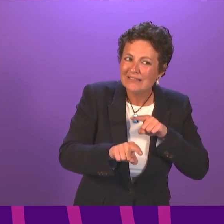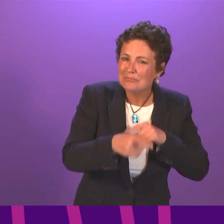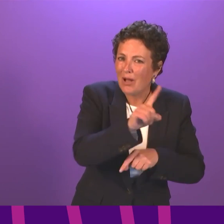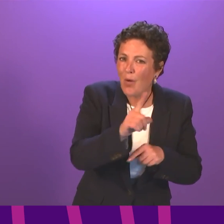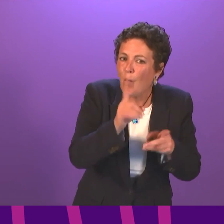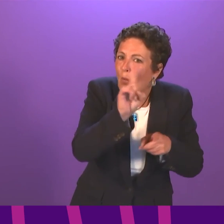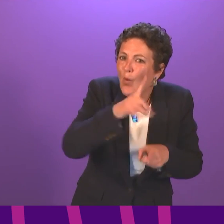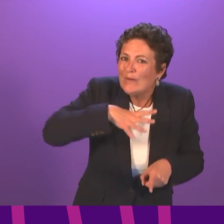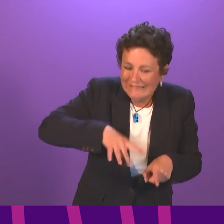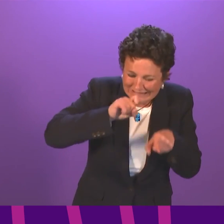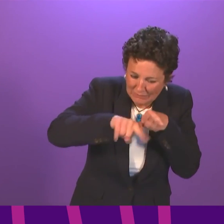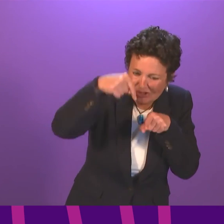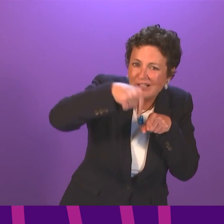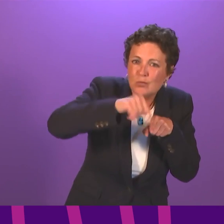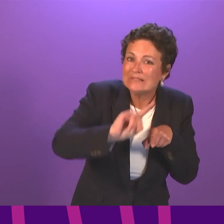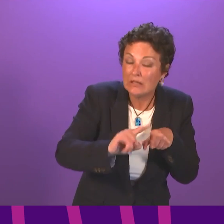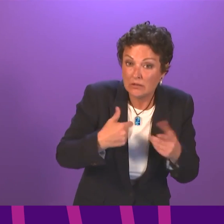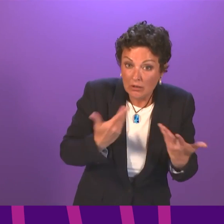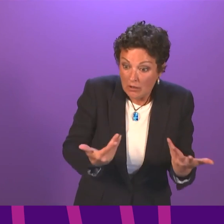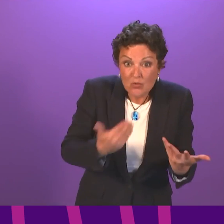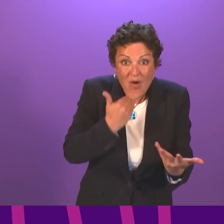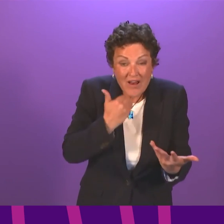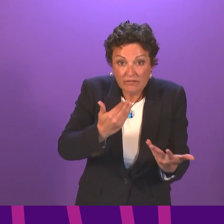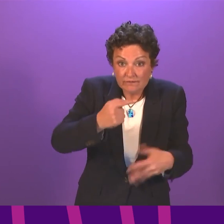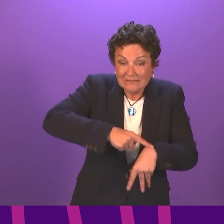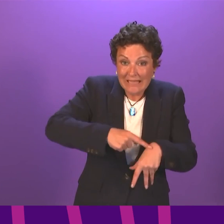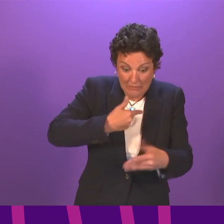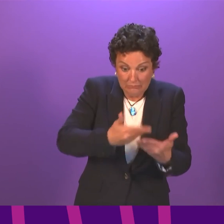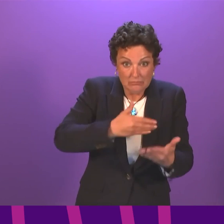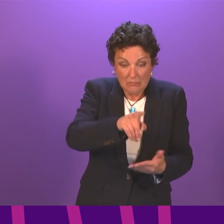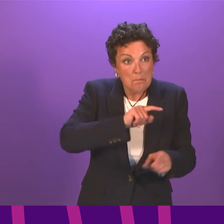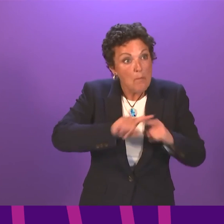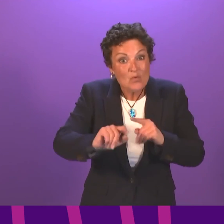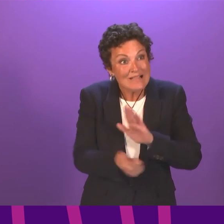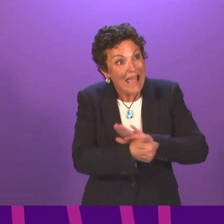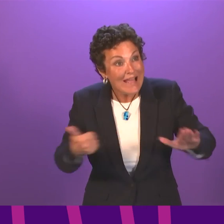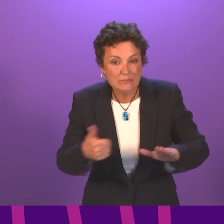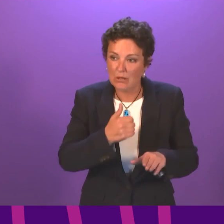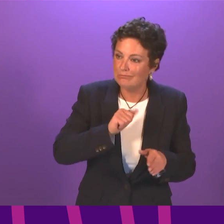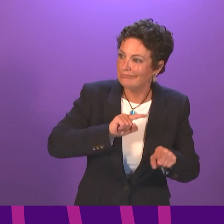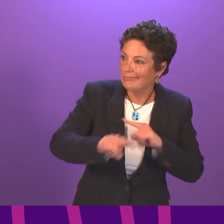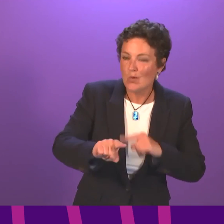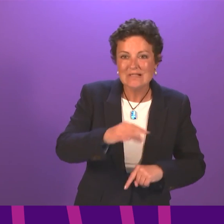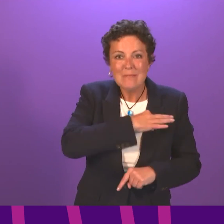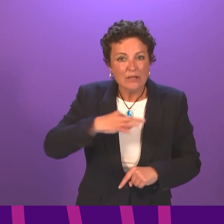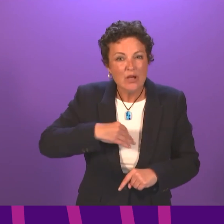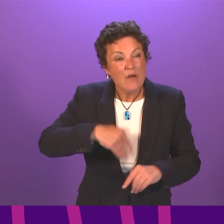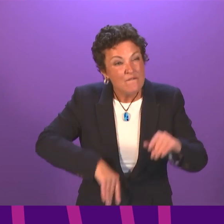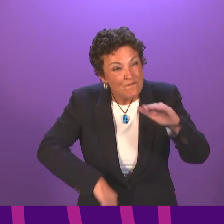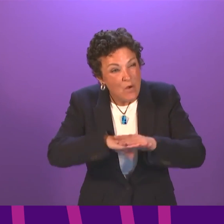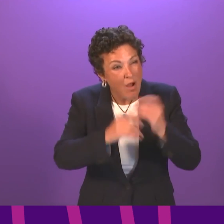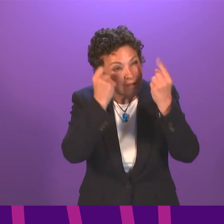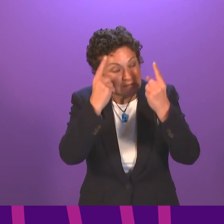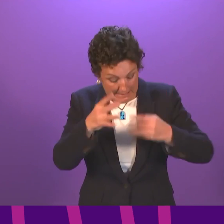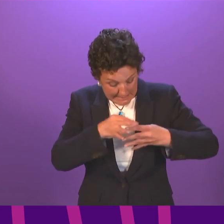We, clinicians and experts, do not yet fully understand all of the symptoms and the cause of those